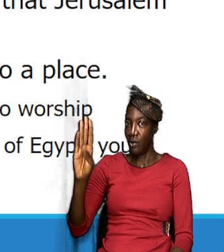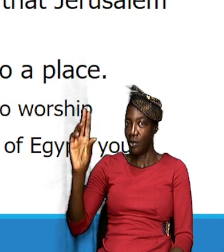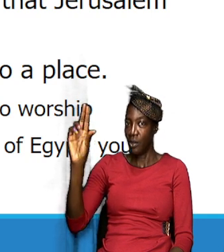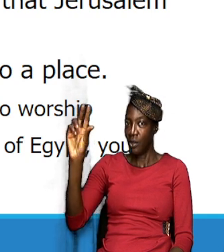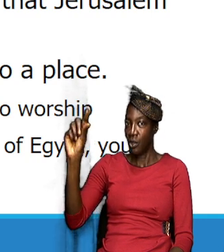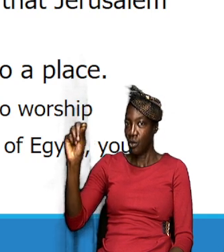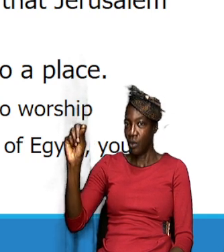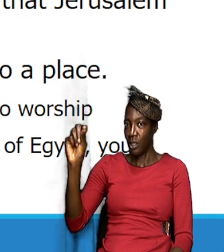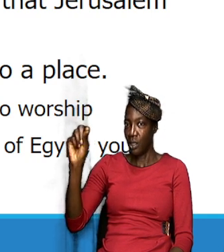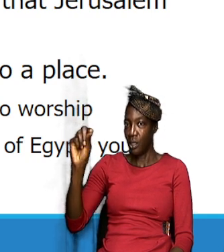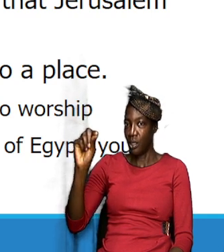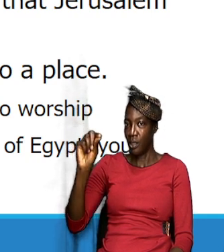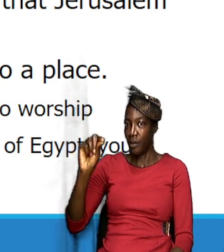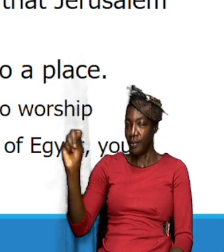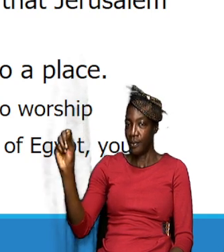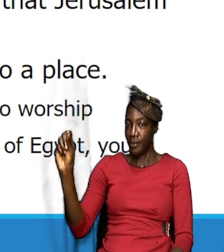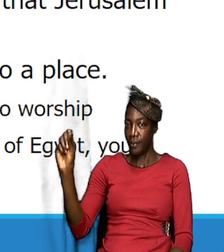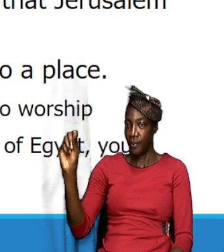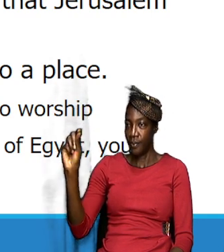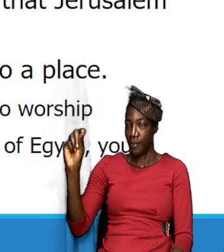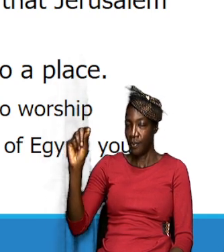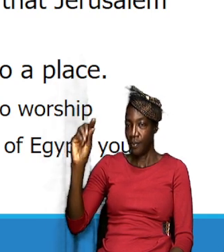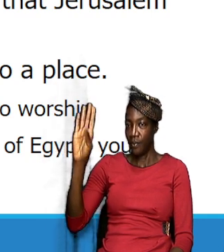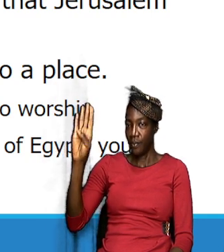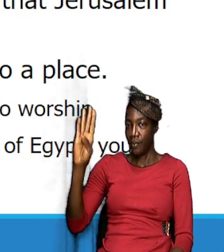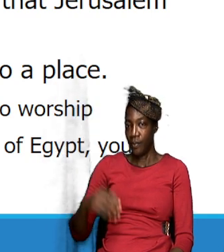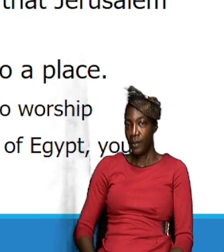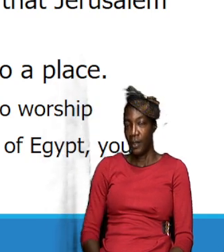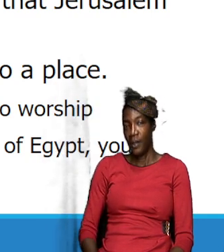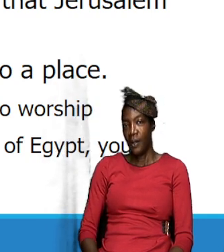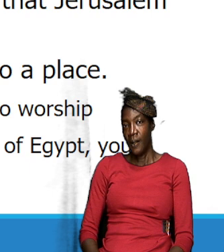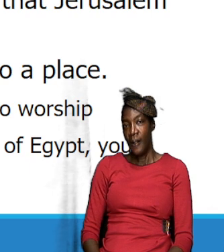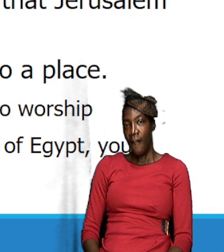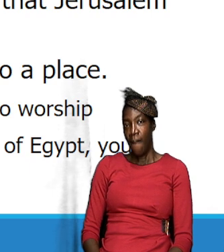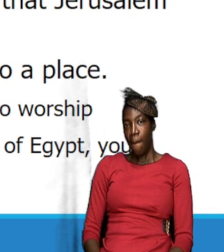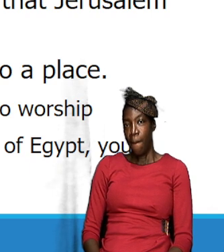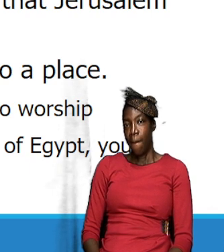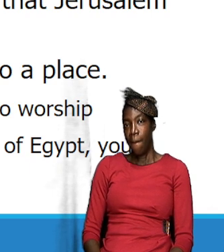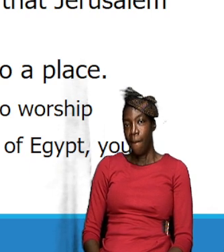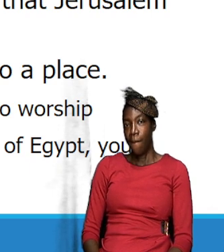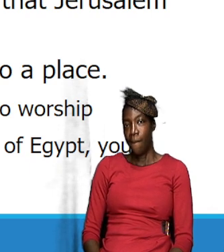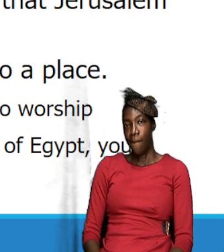so John 4 verse 20 to 24